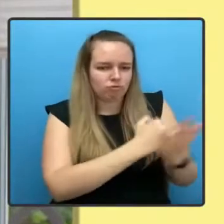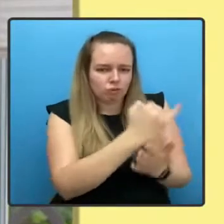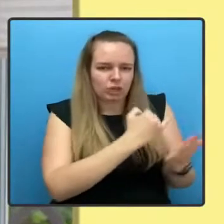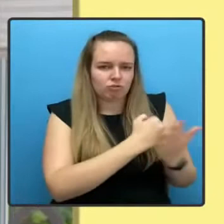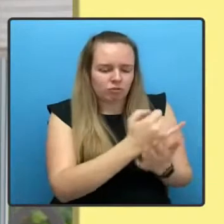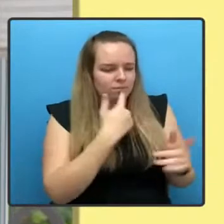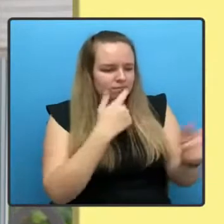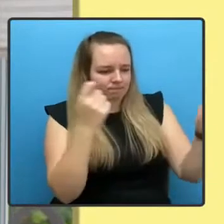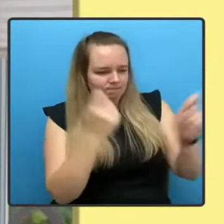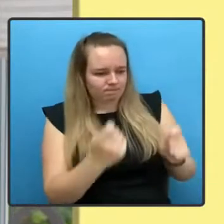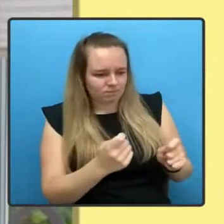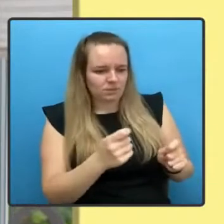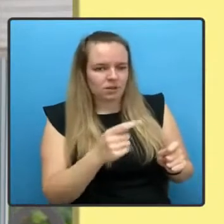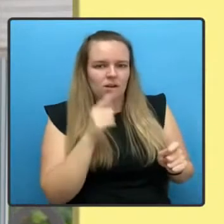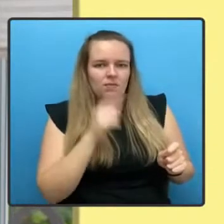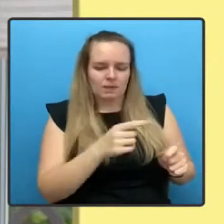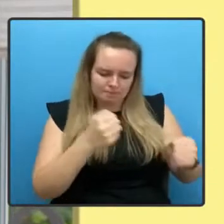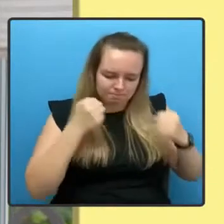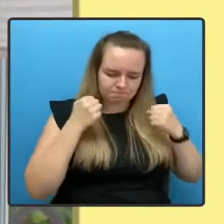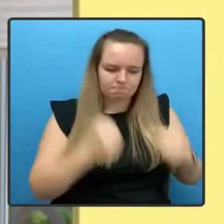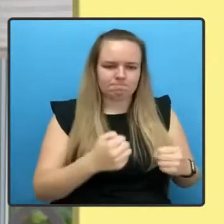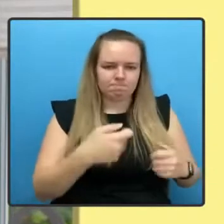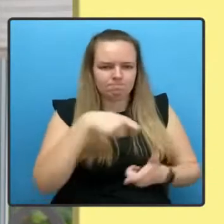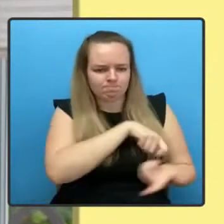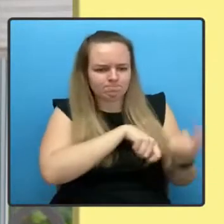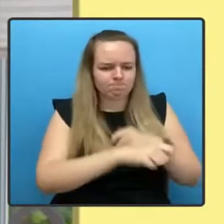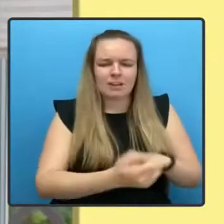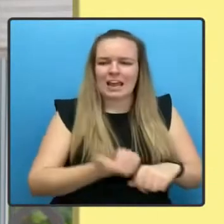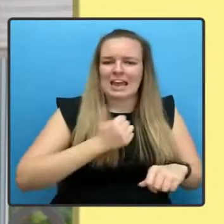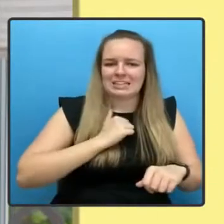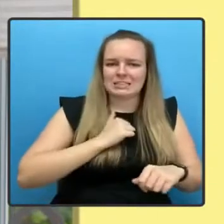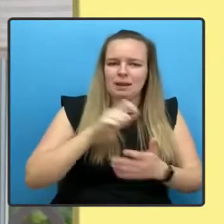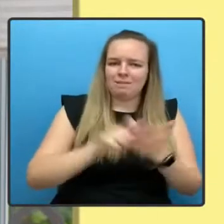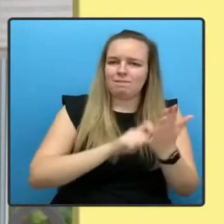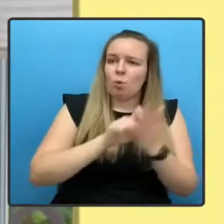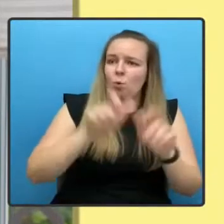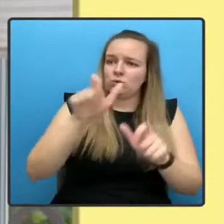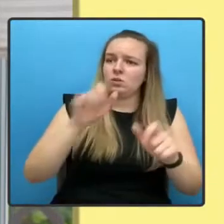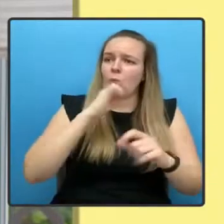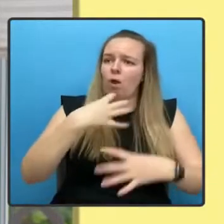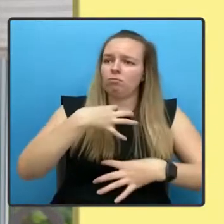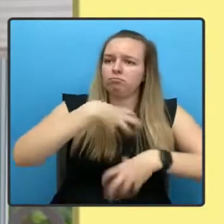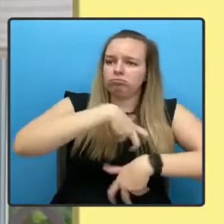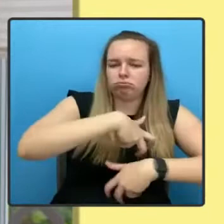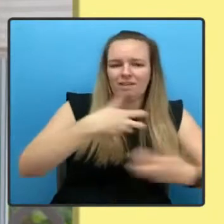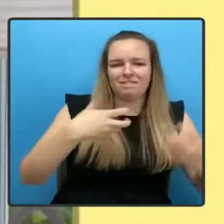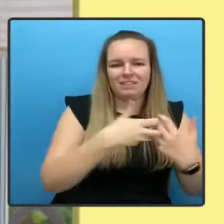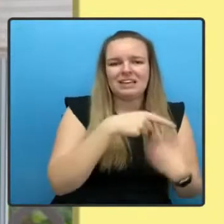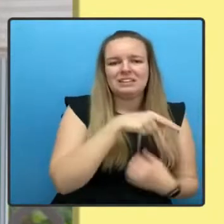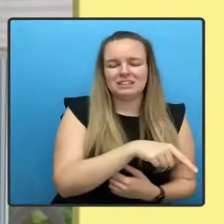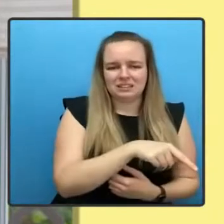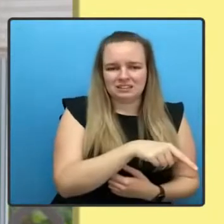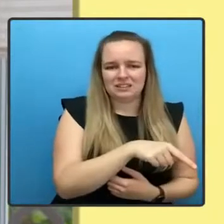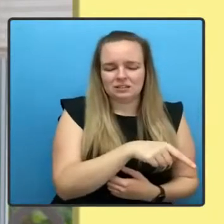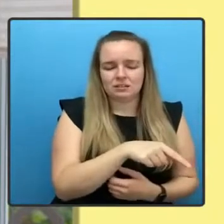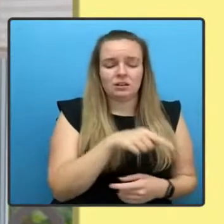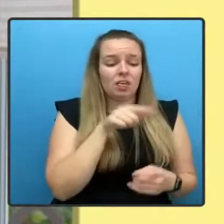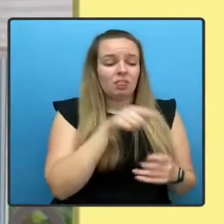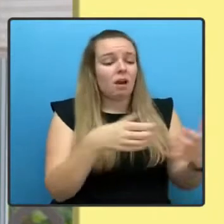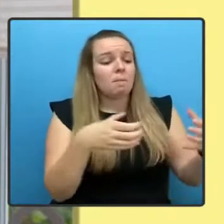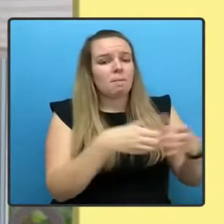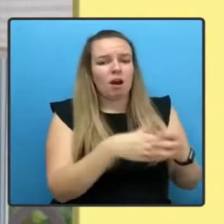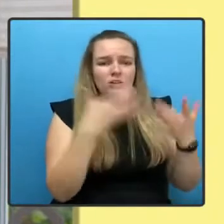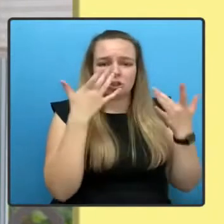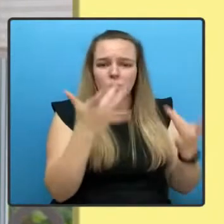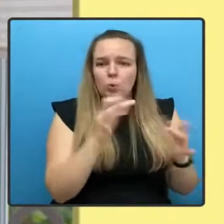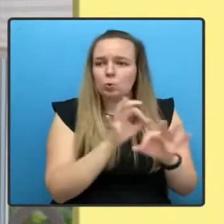and expecting voters to adapt to them. These parties demonstrate no sign at all of learning the